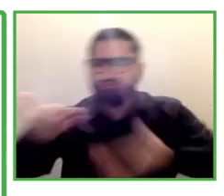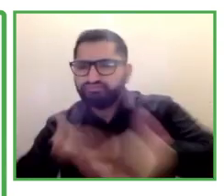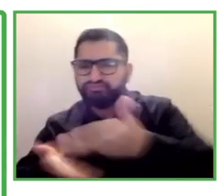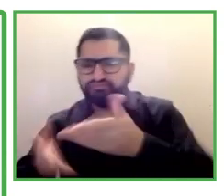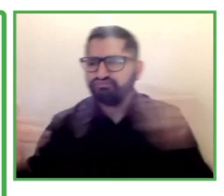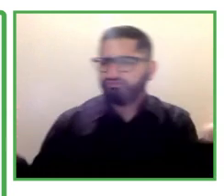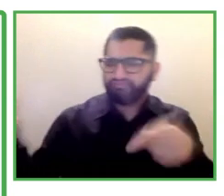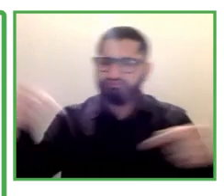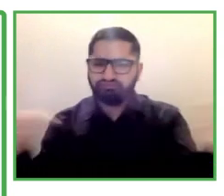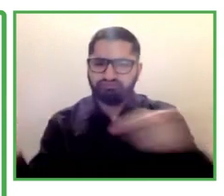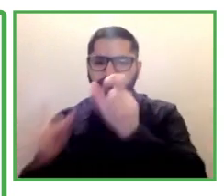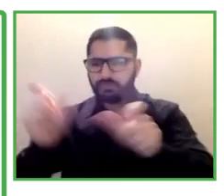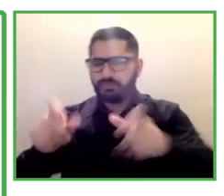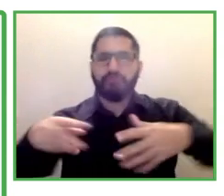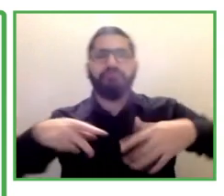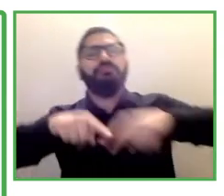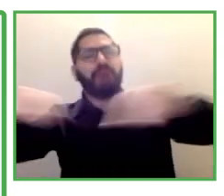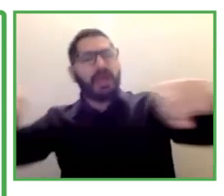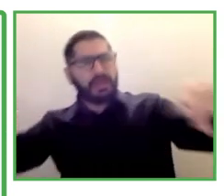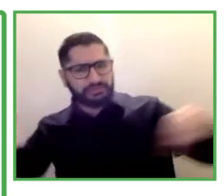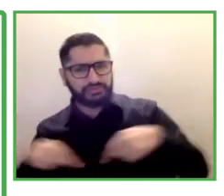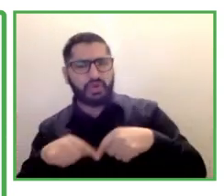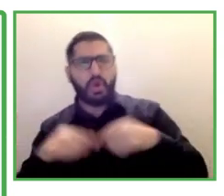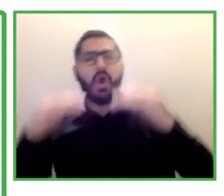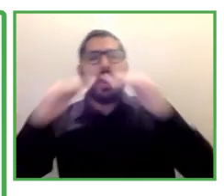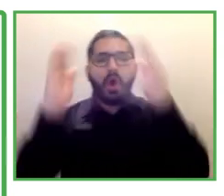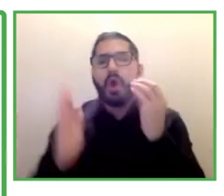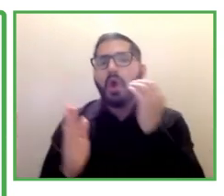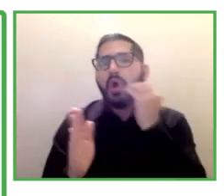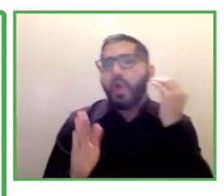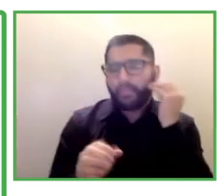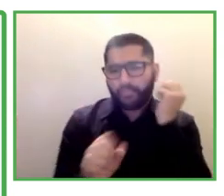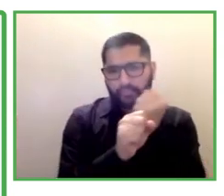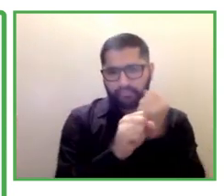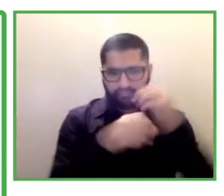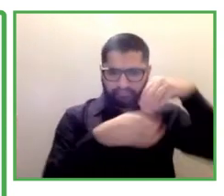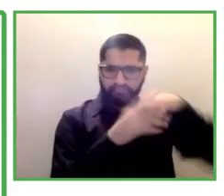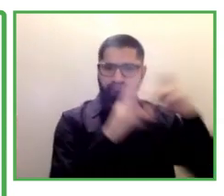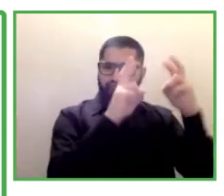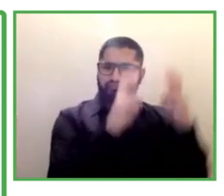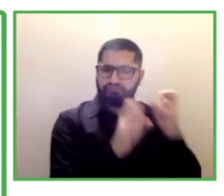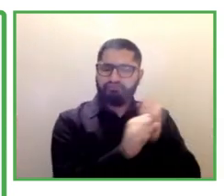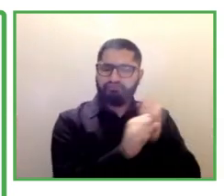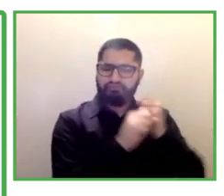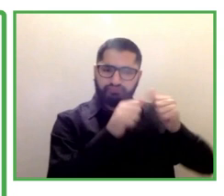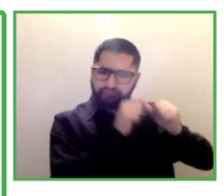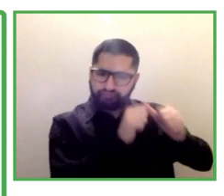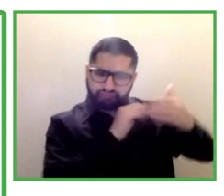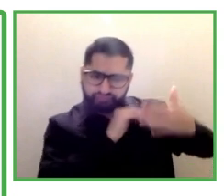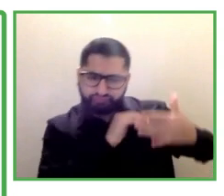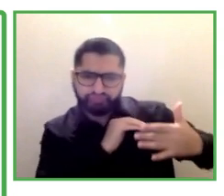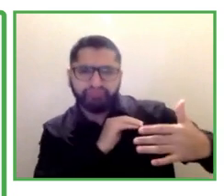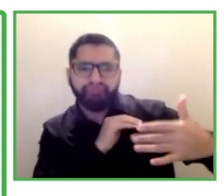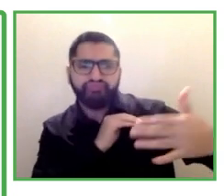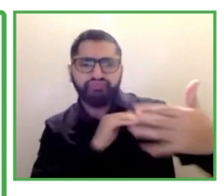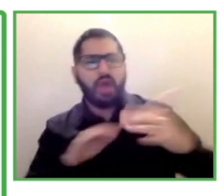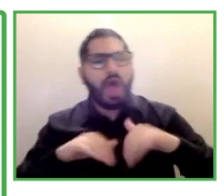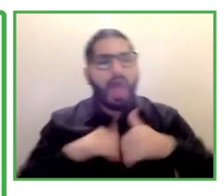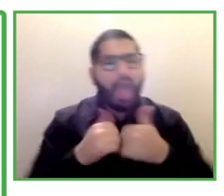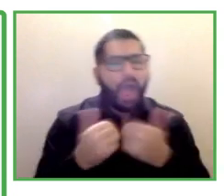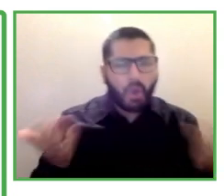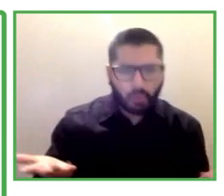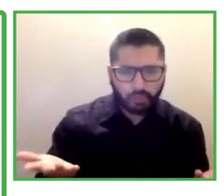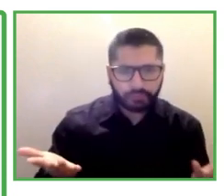how we can make inclusive employment work in general and definitely post-COVID-19. So